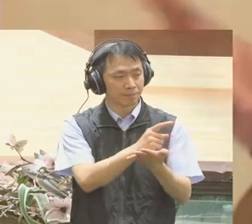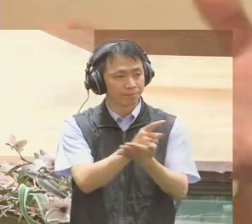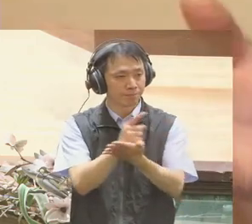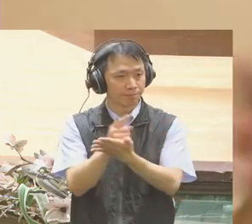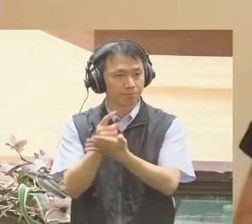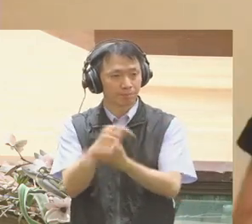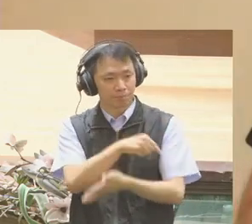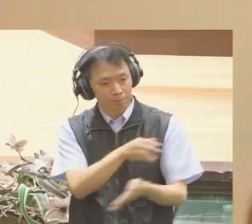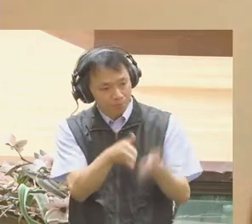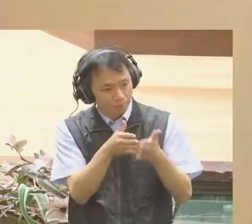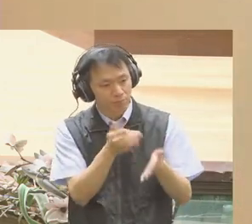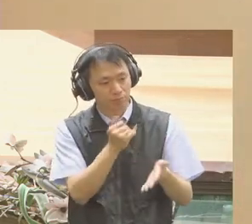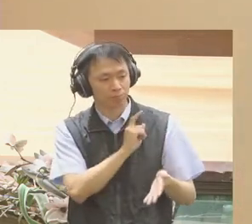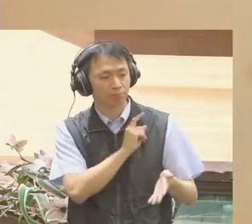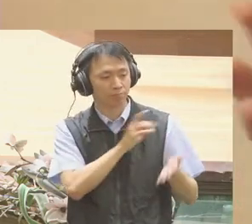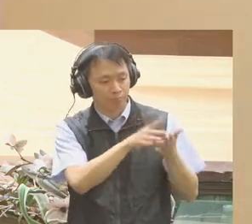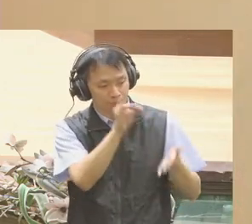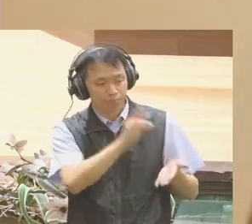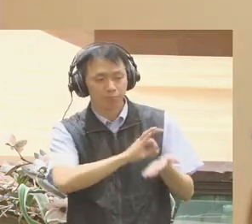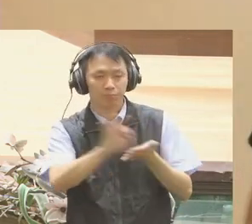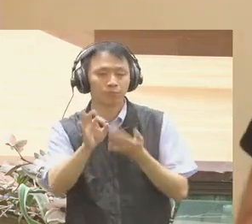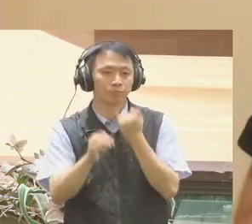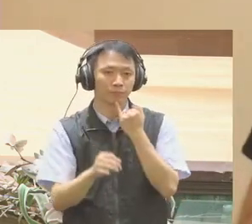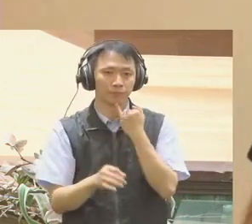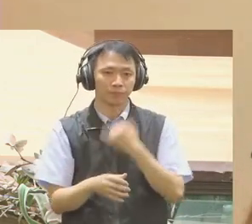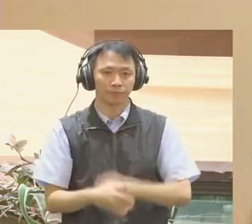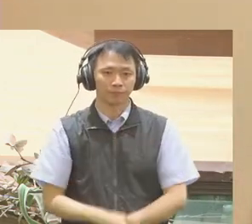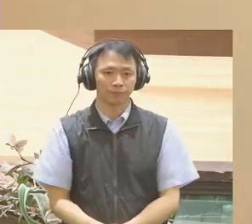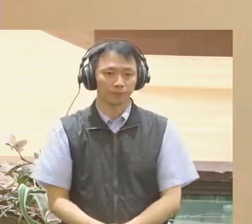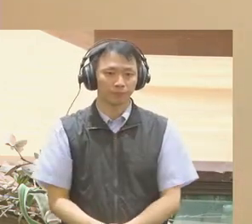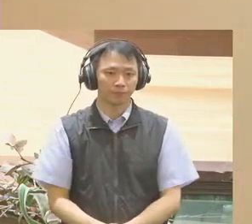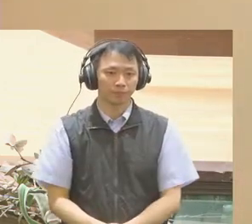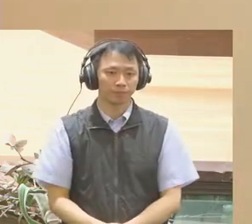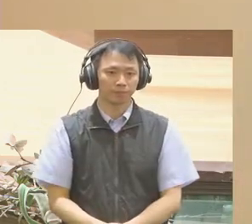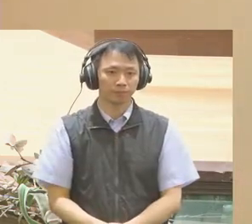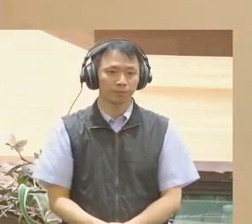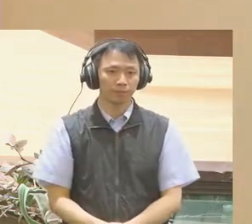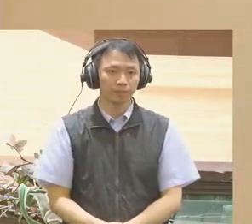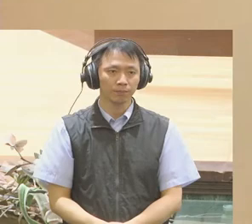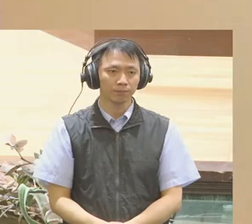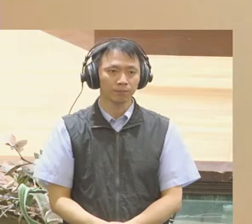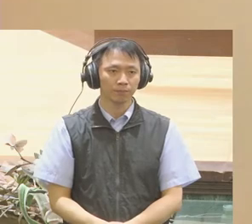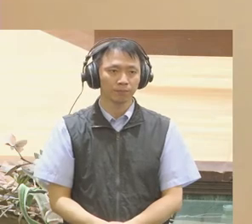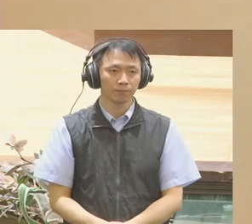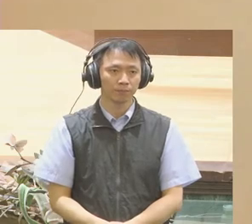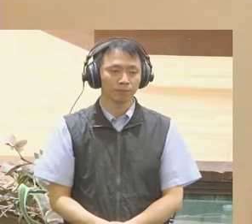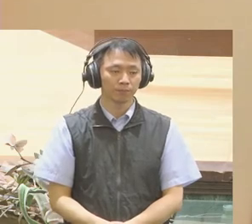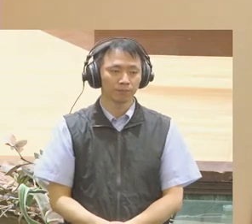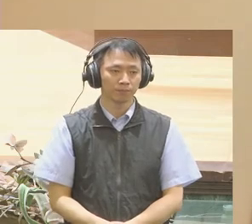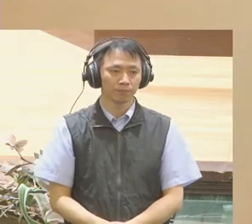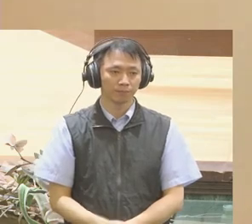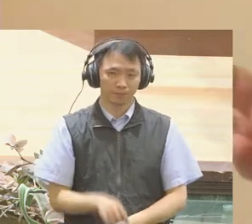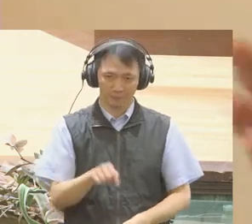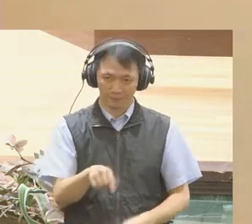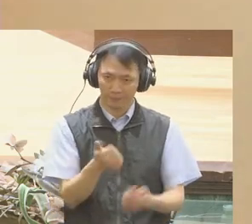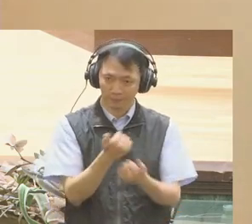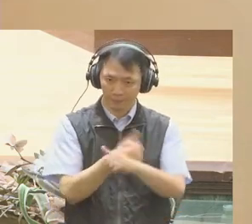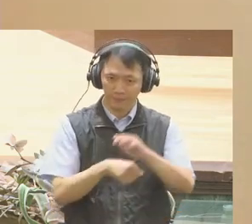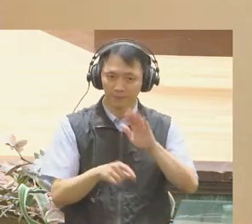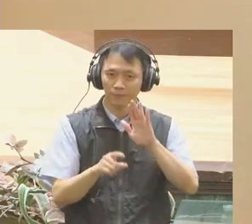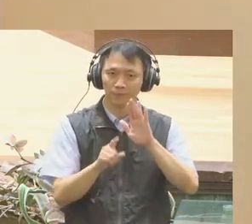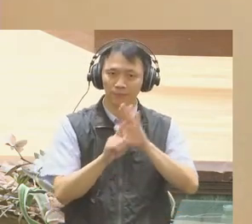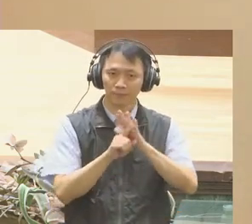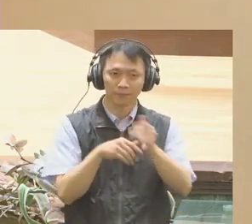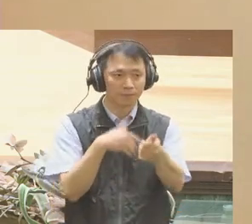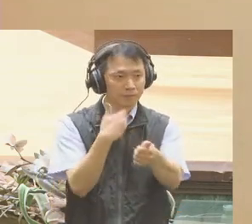practices for the methodology. Together, these represent all an organization needs to implement and derive value from the methodology. We're now supporting efforts all over the